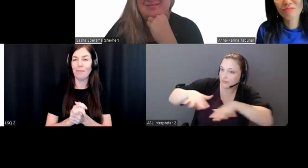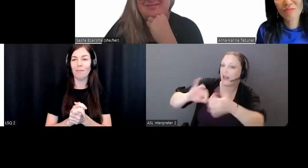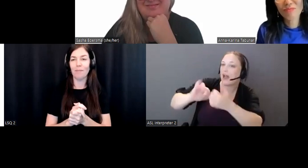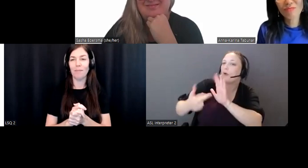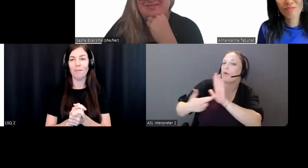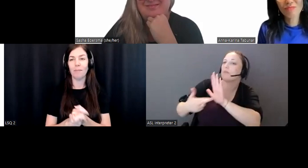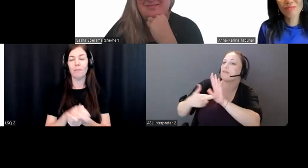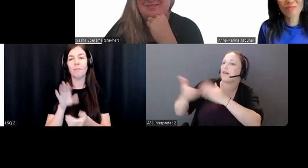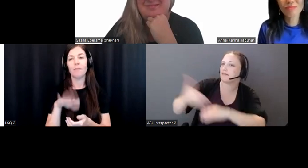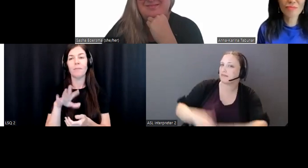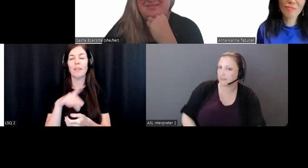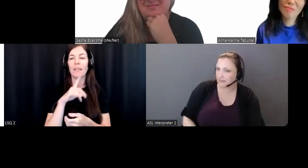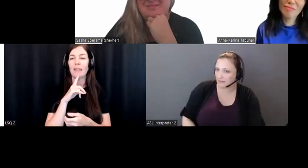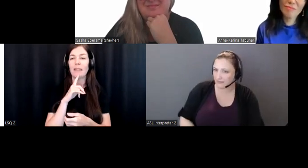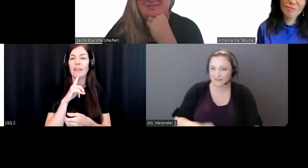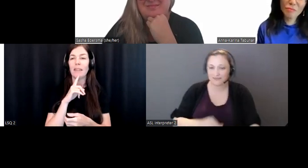The mic is here.